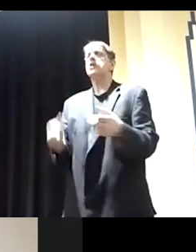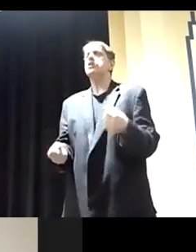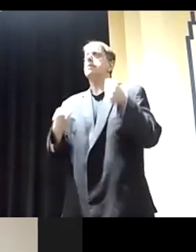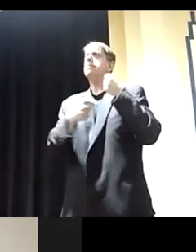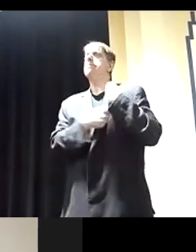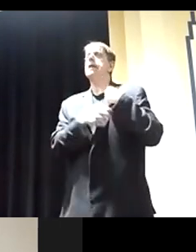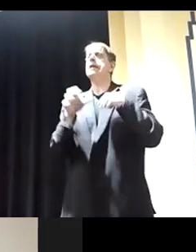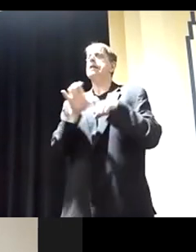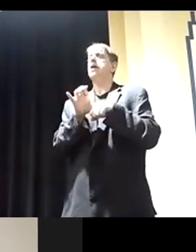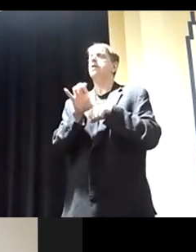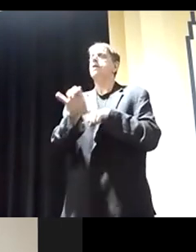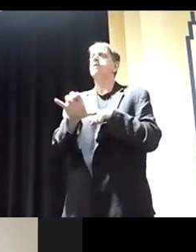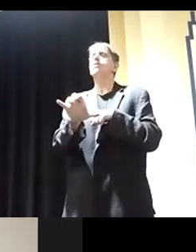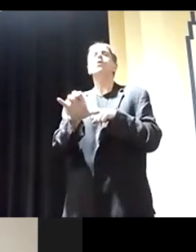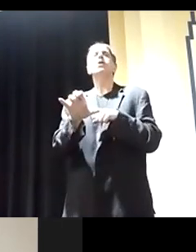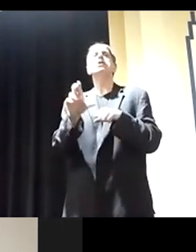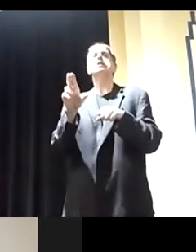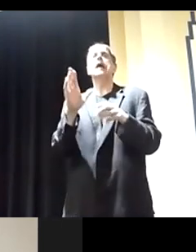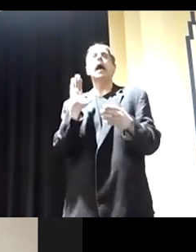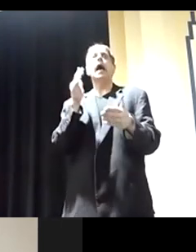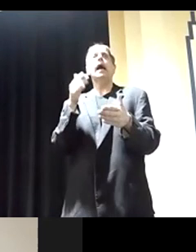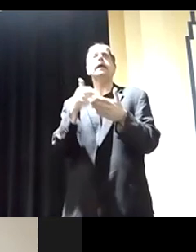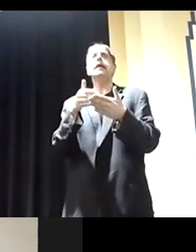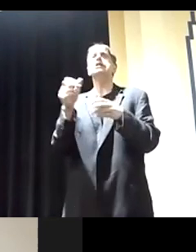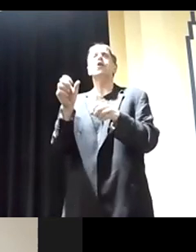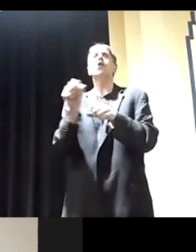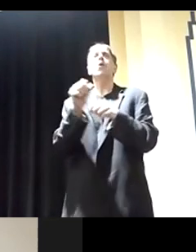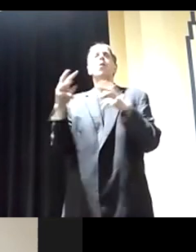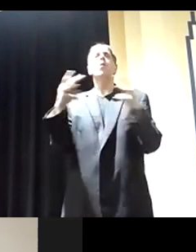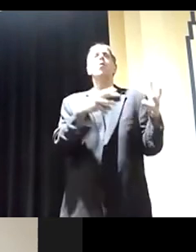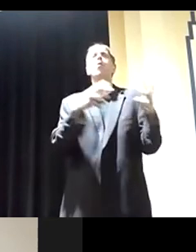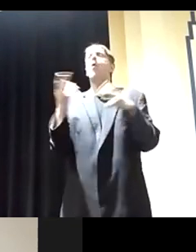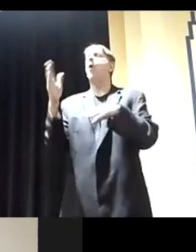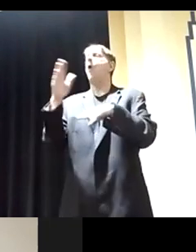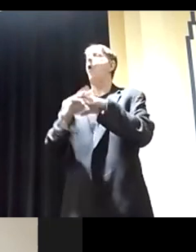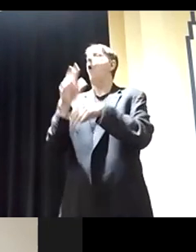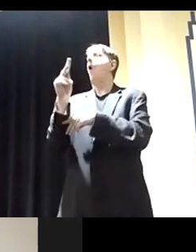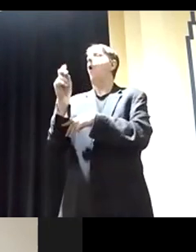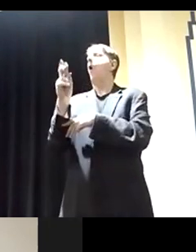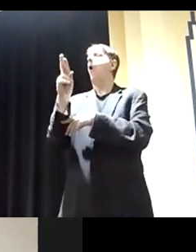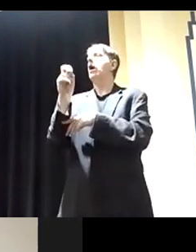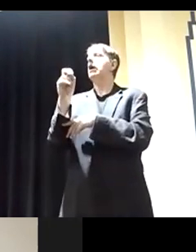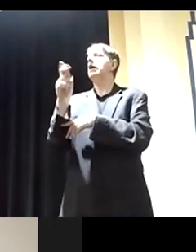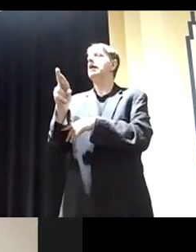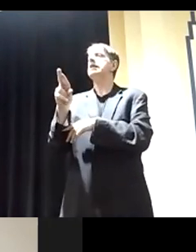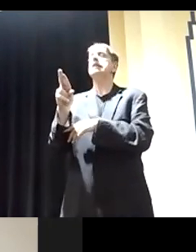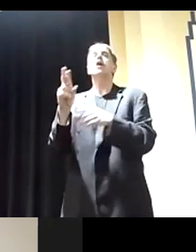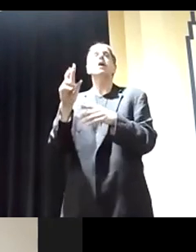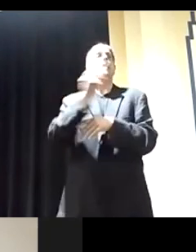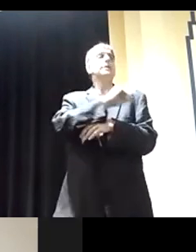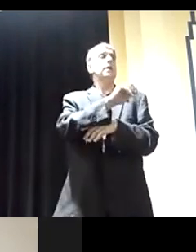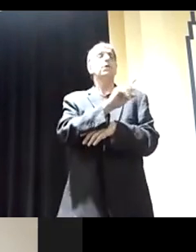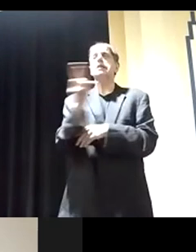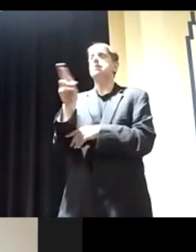terror has meant that multiple presidents, Republicans and Democrats have been able to, with very little oversight,